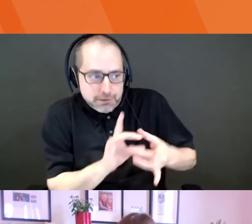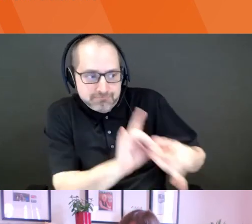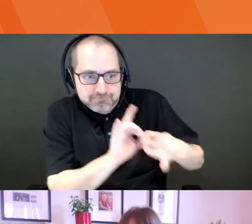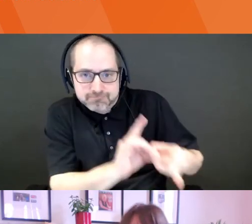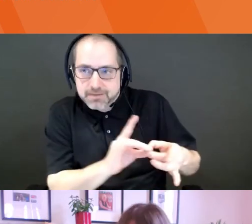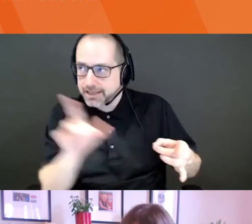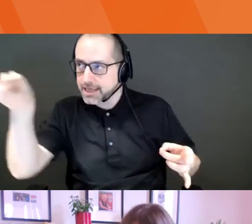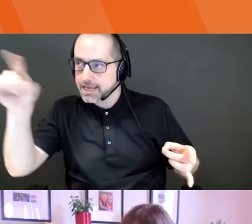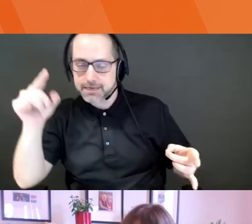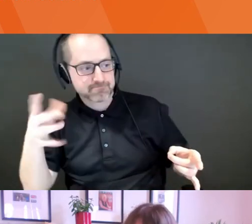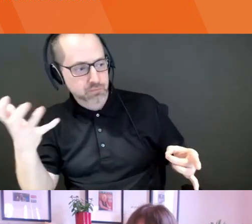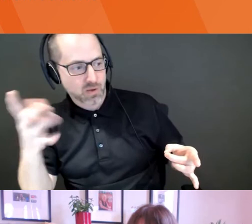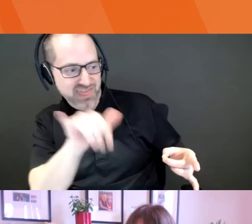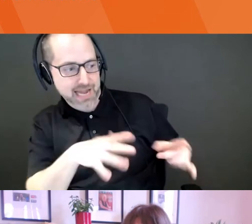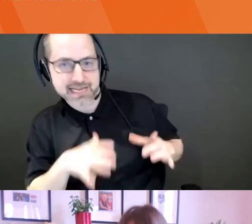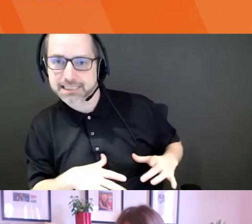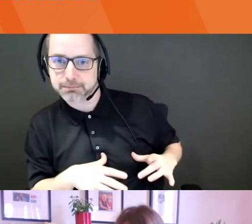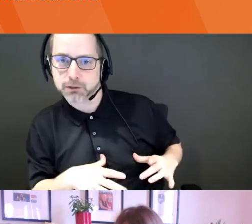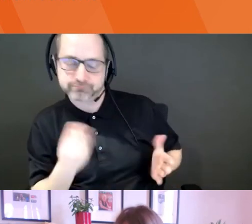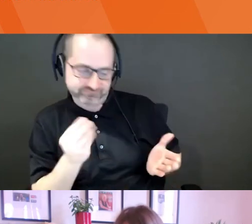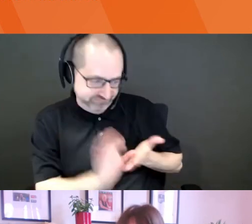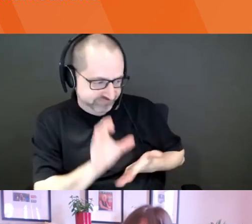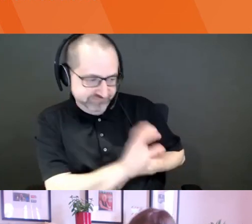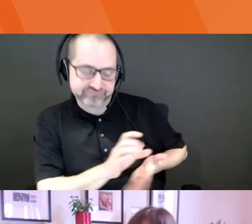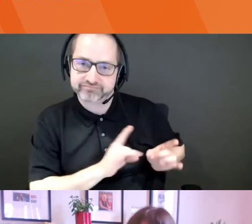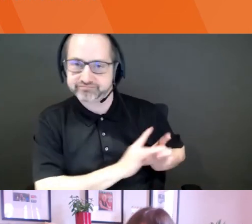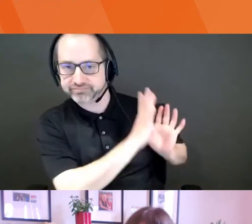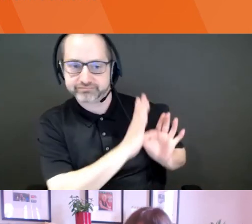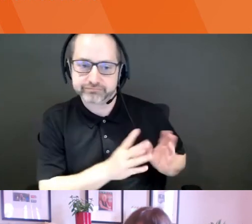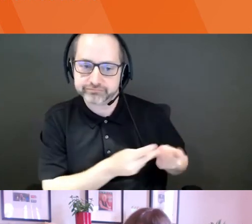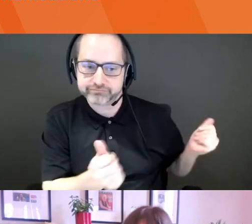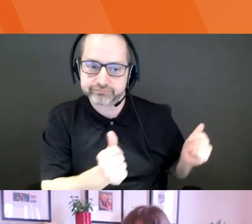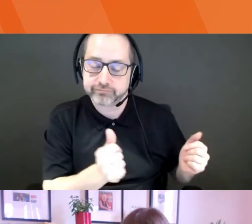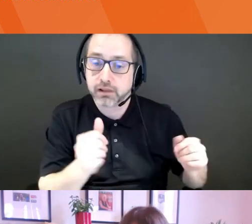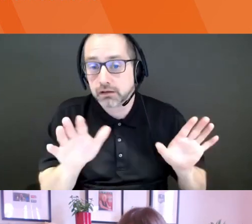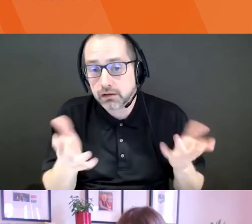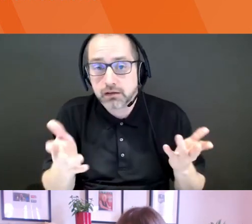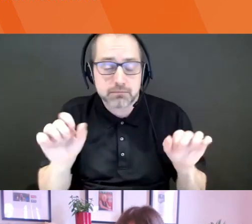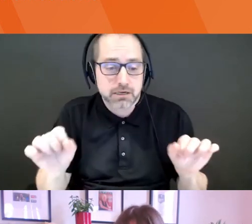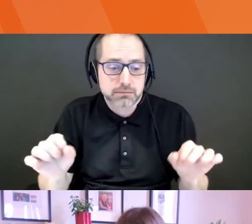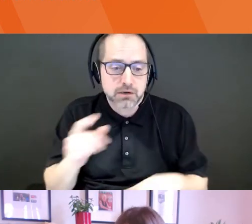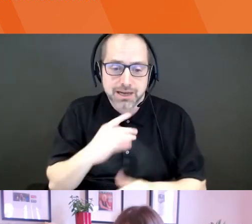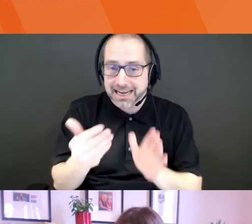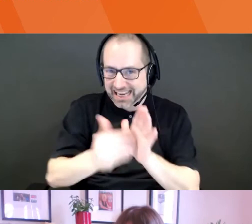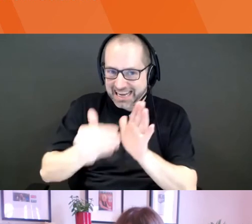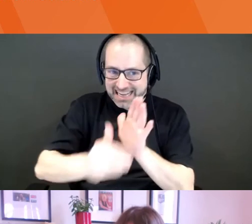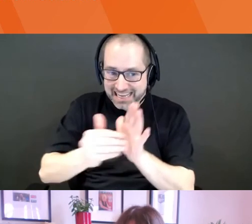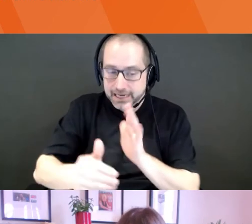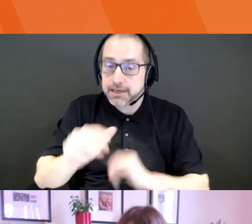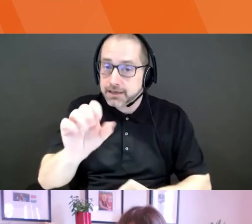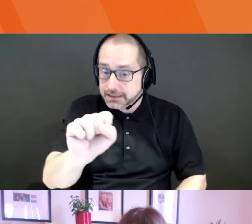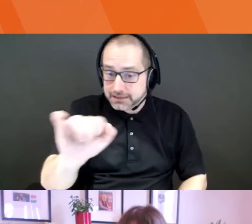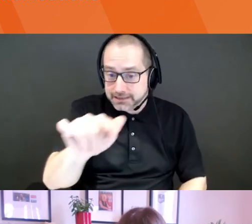So, uh, but that's a bargaining chip. Uh, but I, you know, the one thing I'll say, and I'll repeat this over and over again, sales are important.